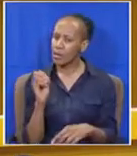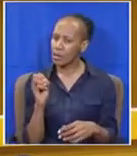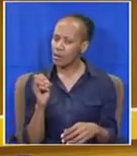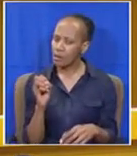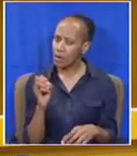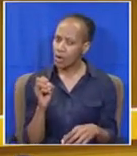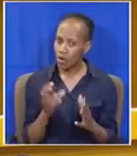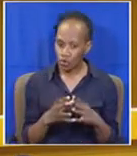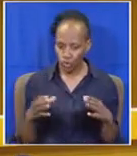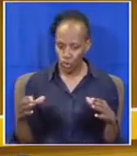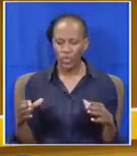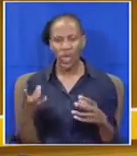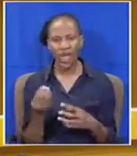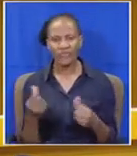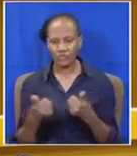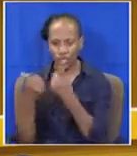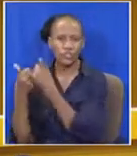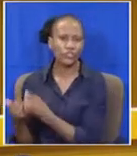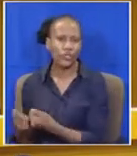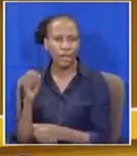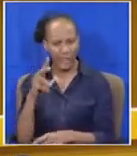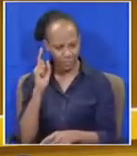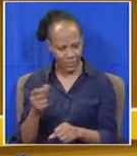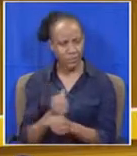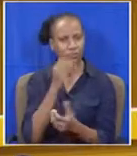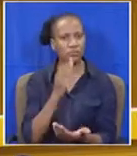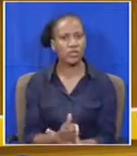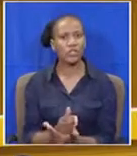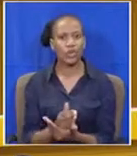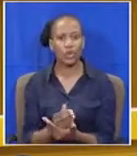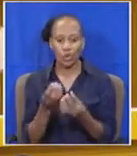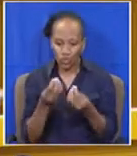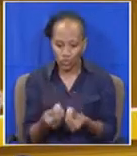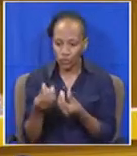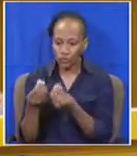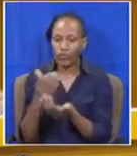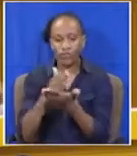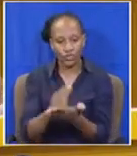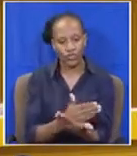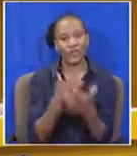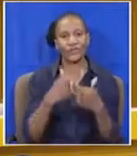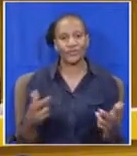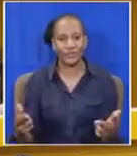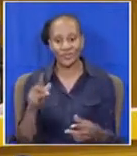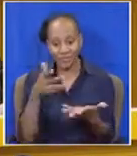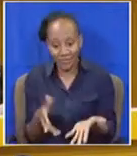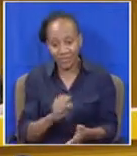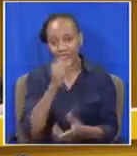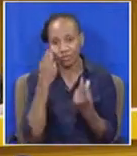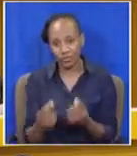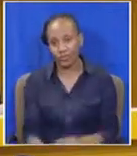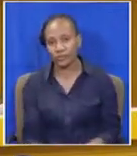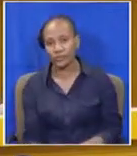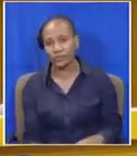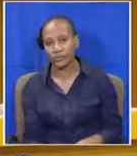inequality as to ensure more equitable distribution of wealth. Challenges raised